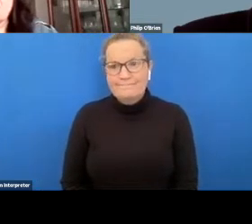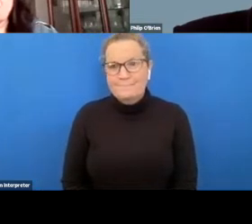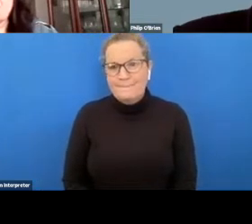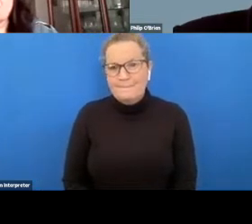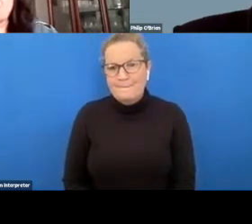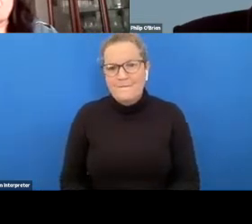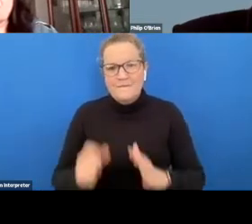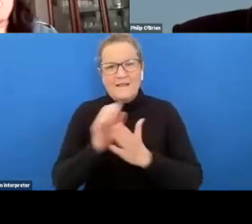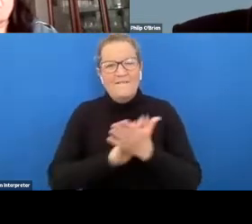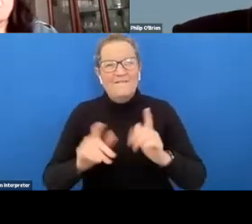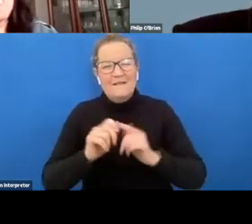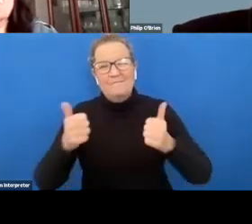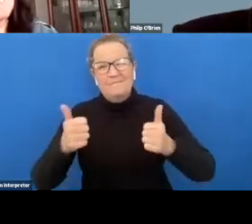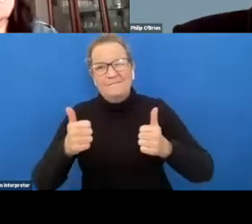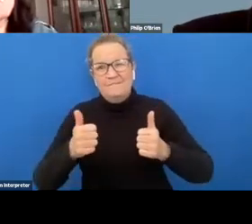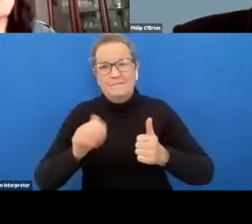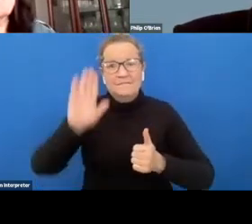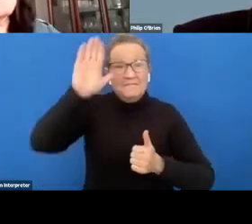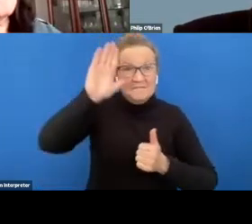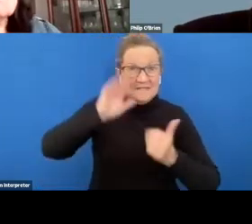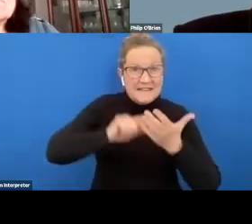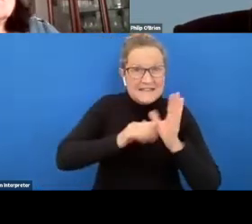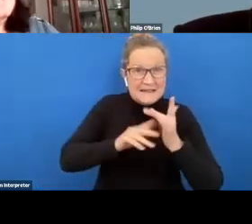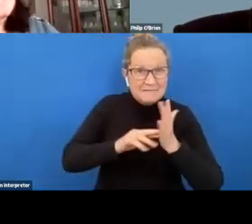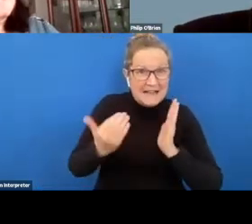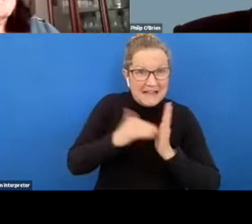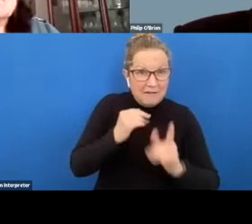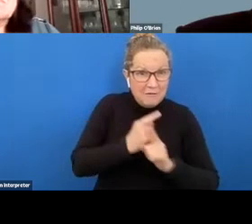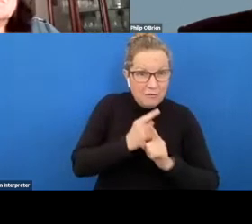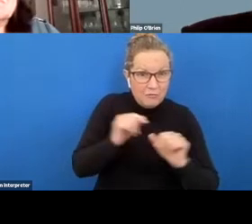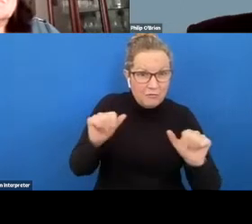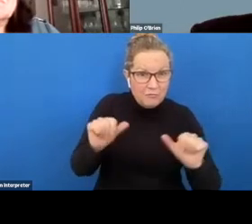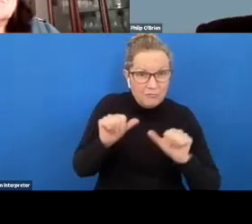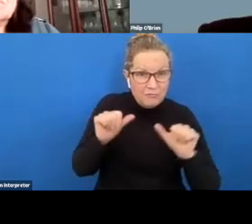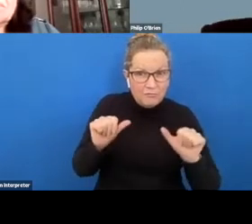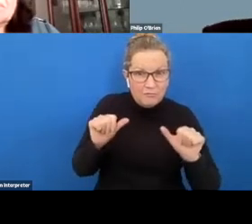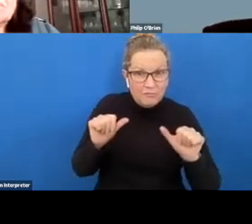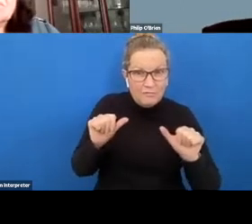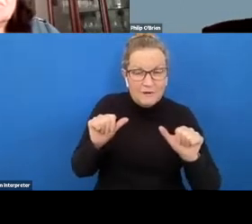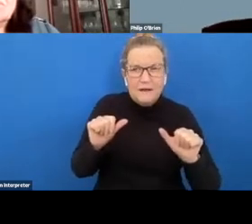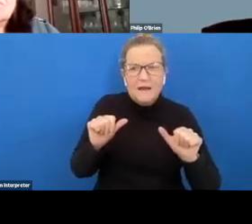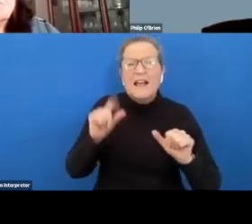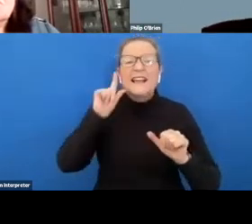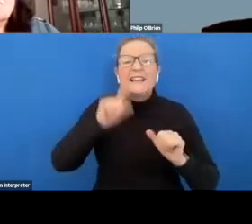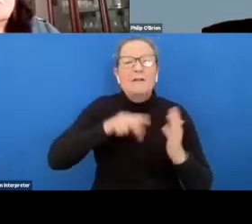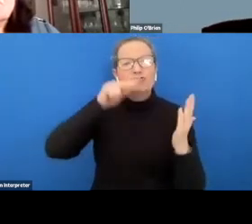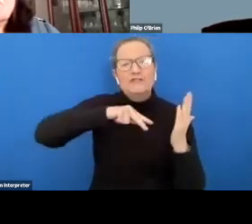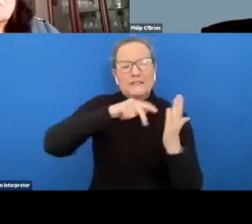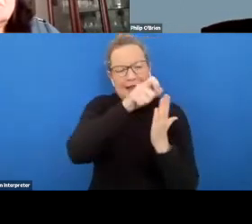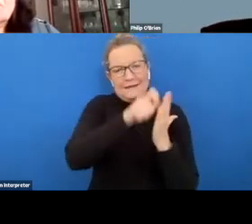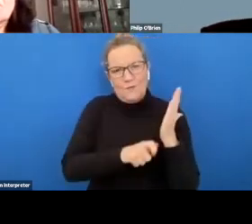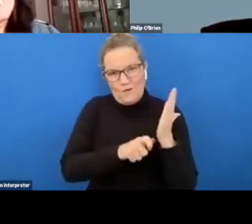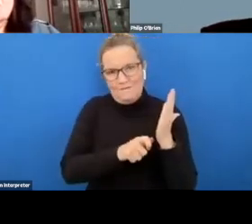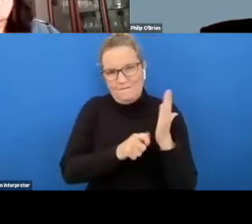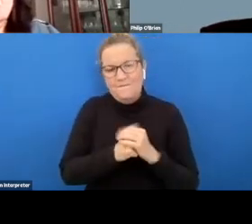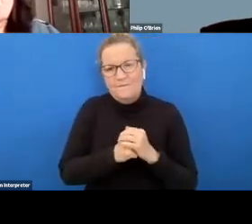right thank you i could add i could add something there if you'd like uh i just uh i was reading yesterday an article about as we're